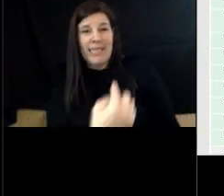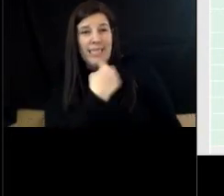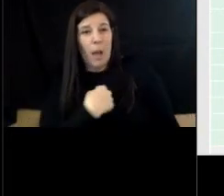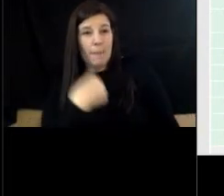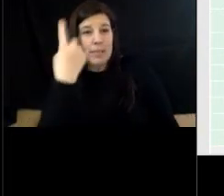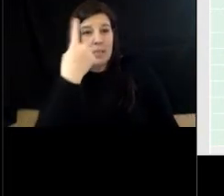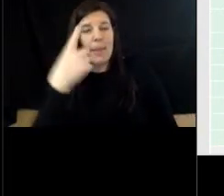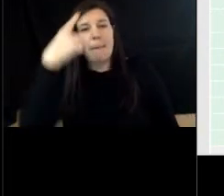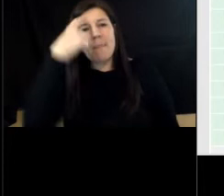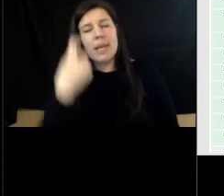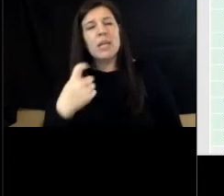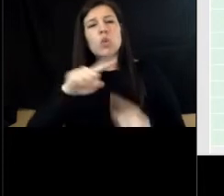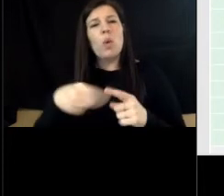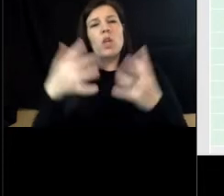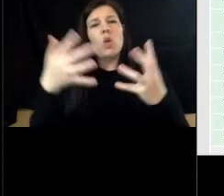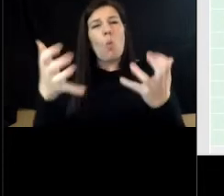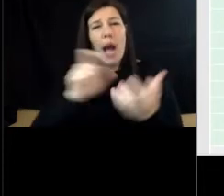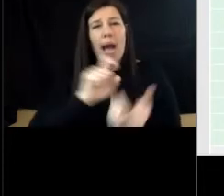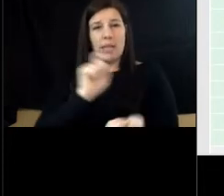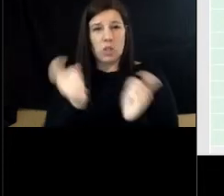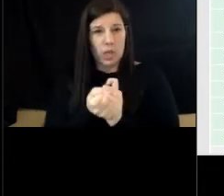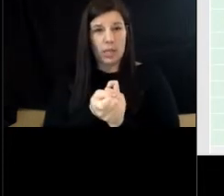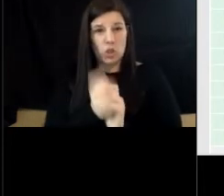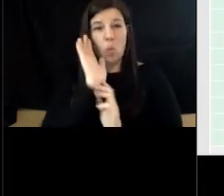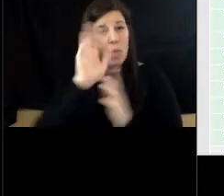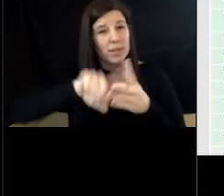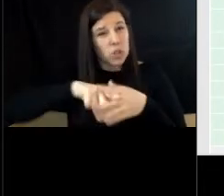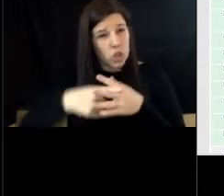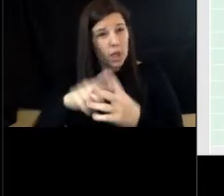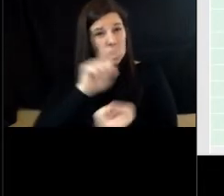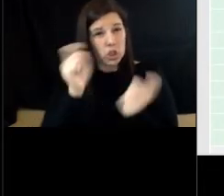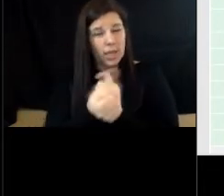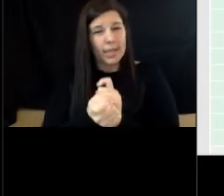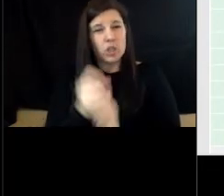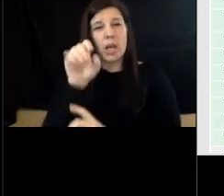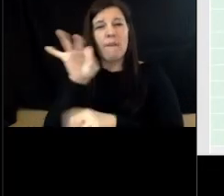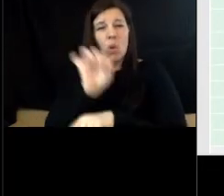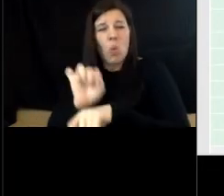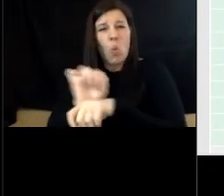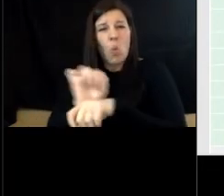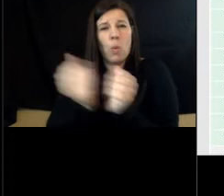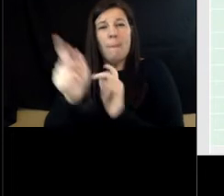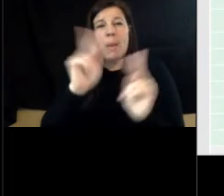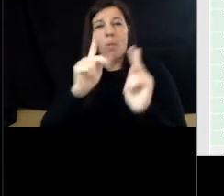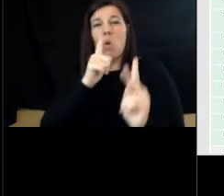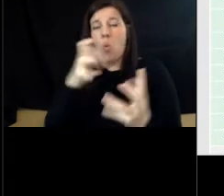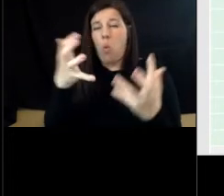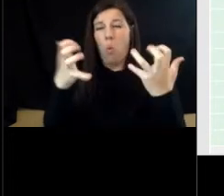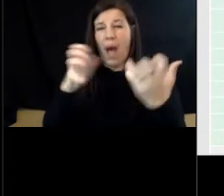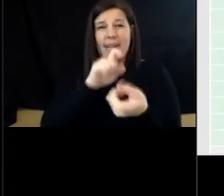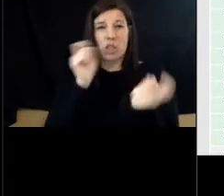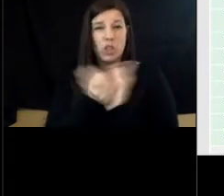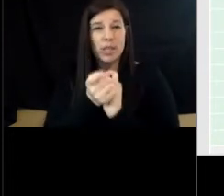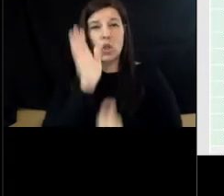with change you bring about change and when you work with those who work with change you will see